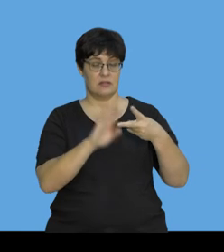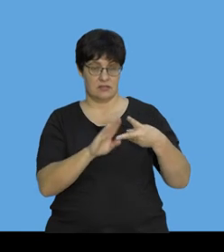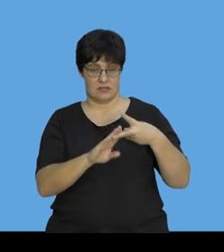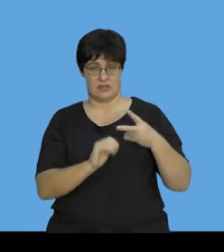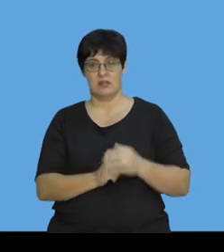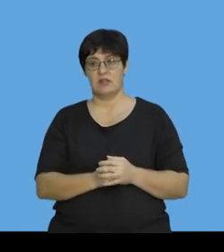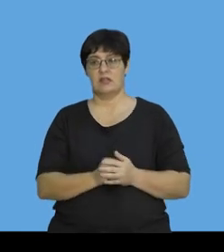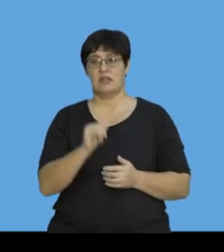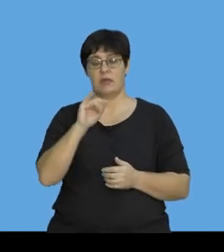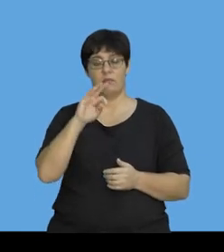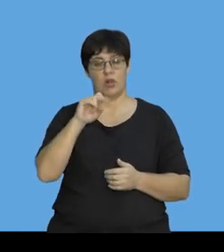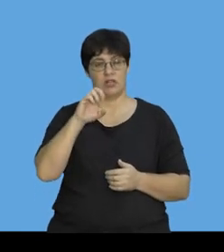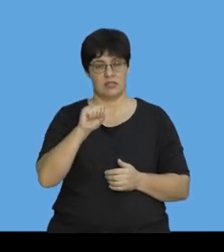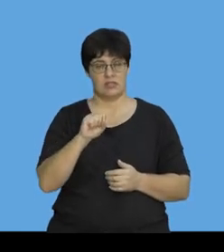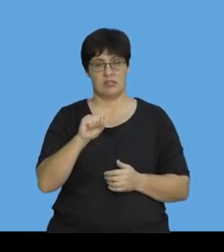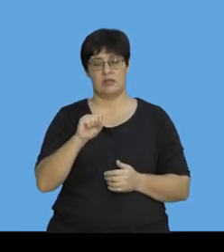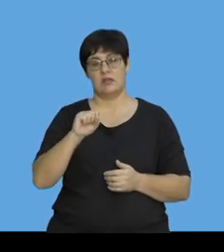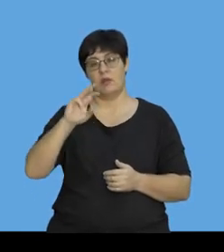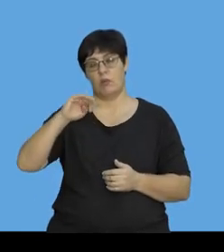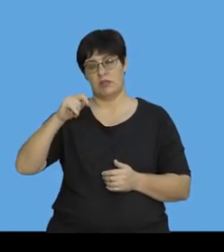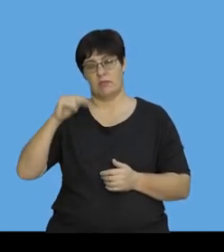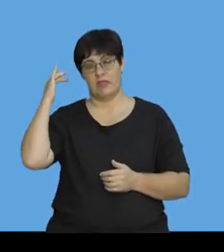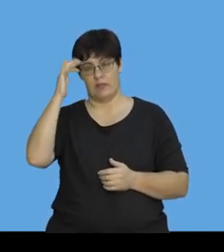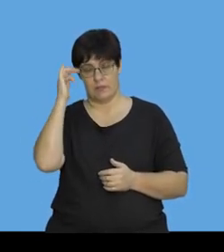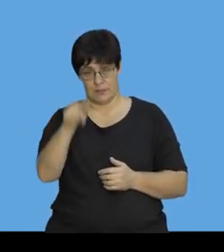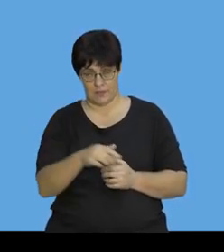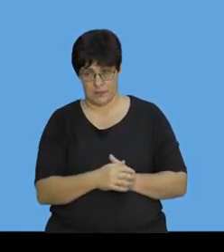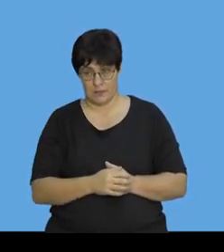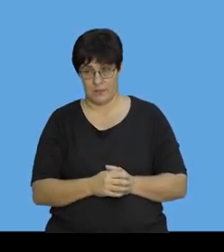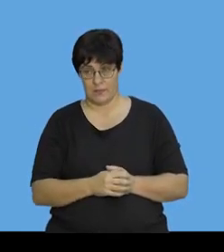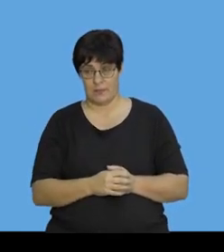This is the impulse-momentum theorem.